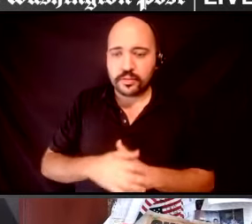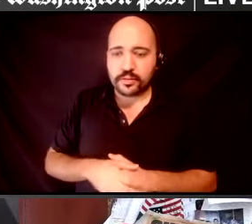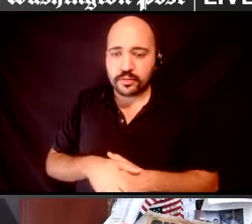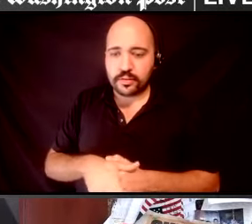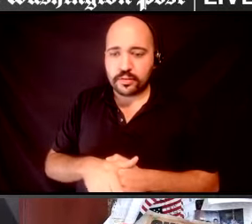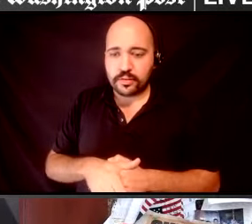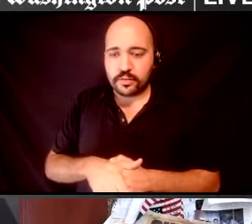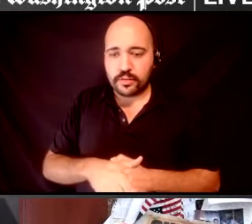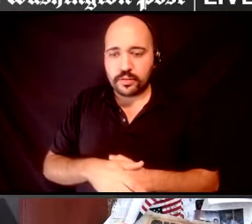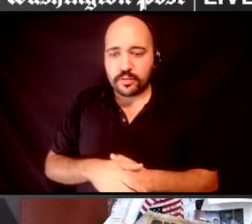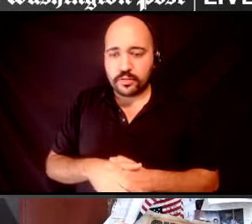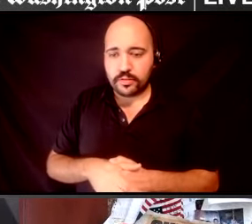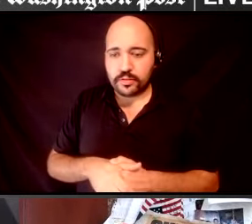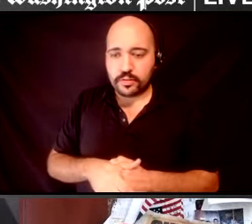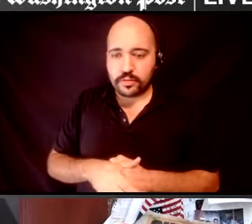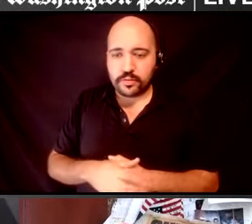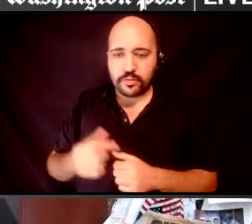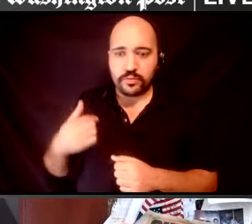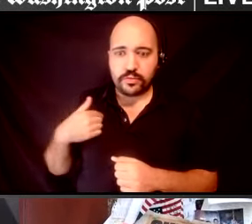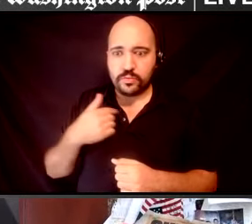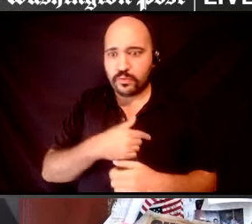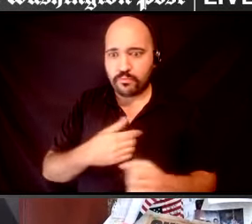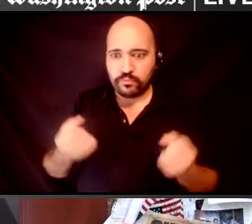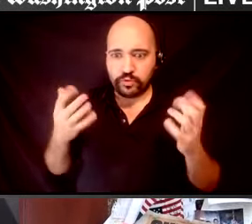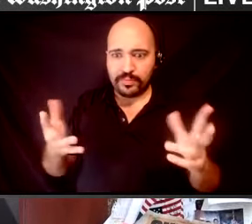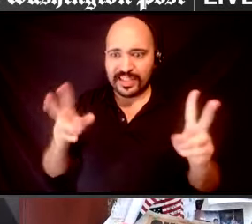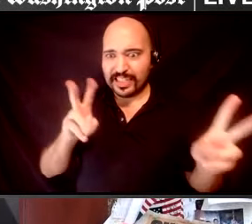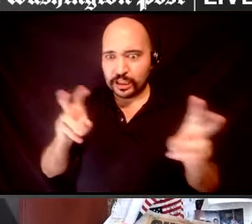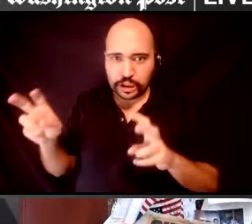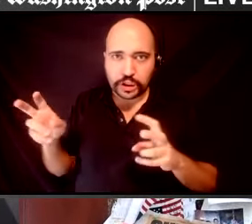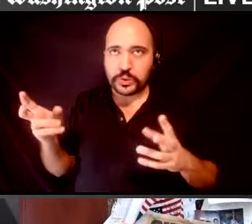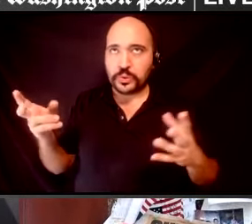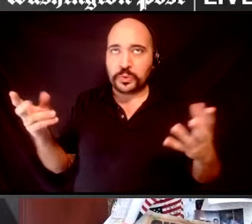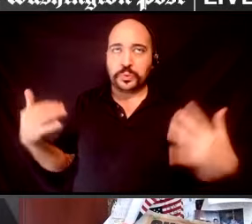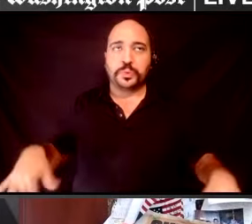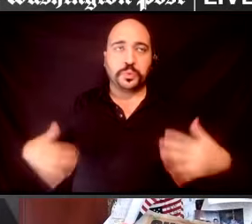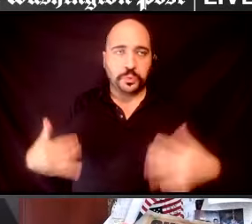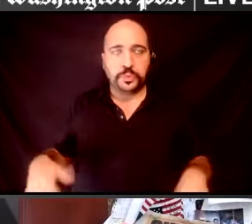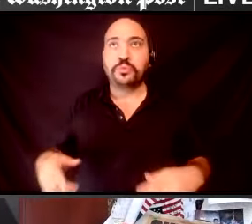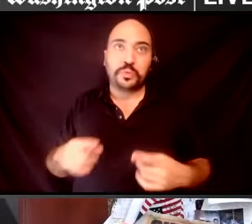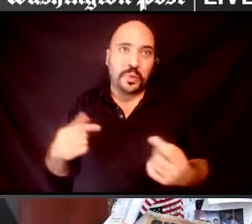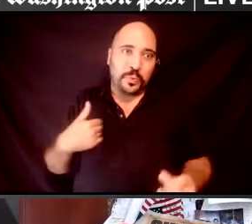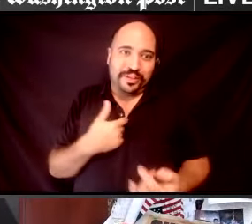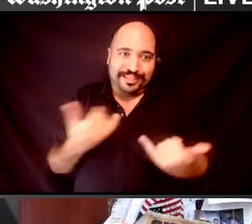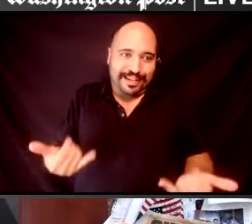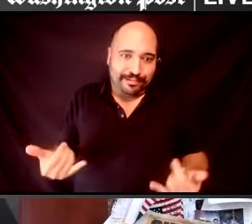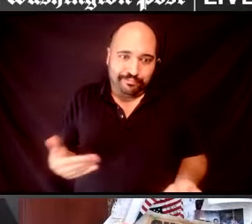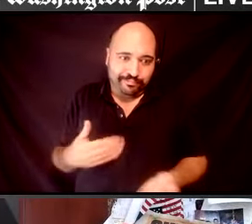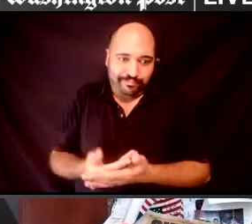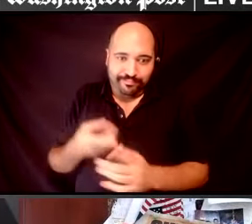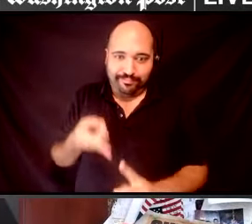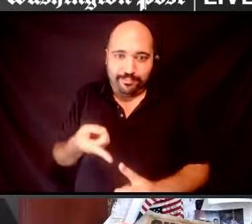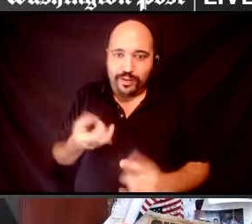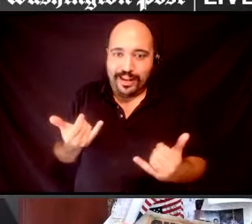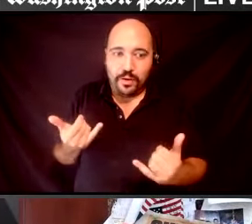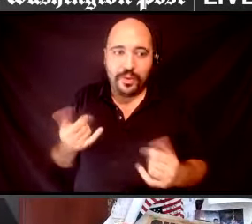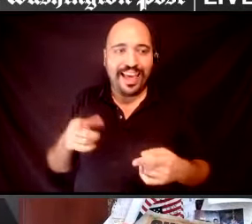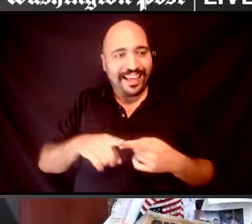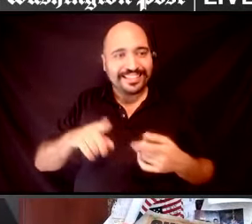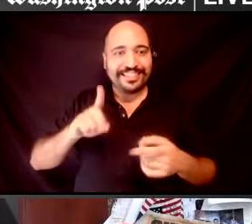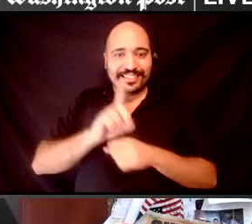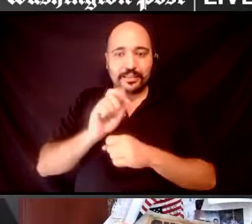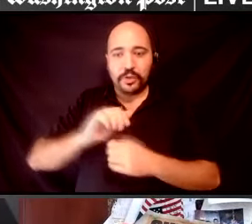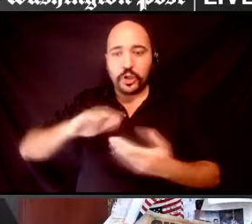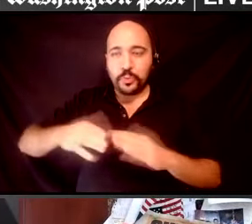Um, we have so many issues. You know, we are where we are as, as a community of disabled people because of the